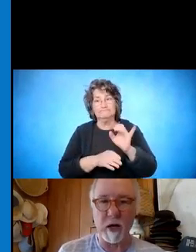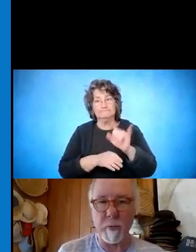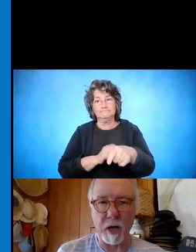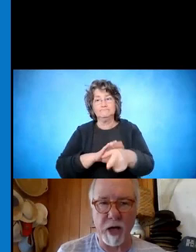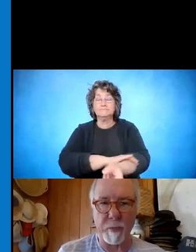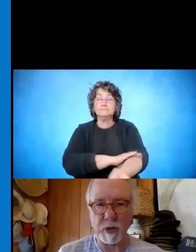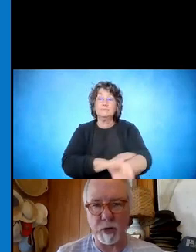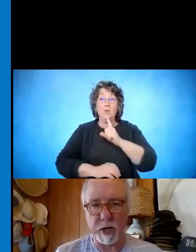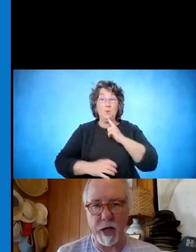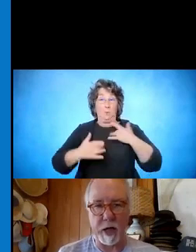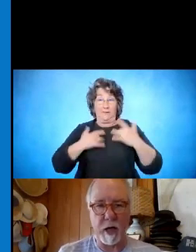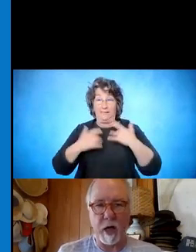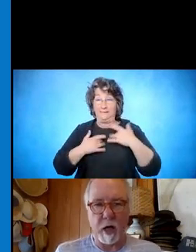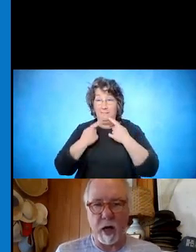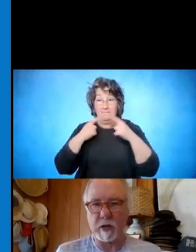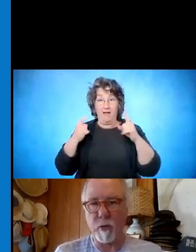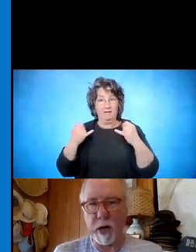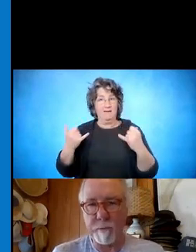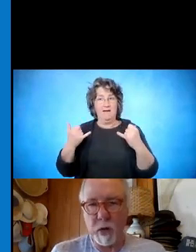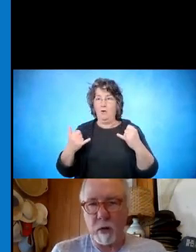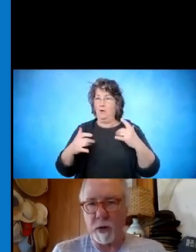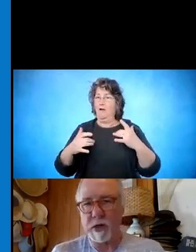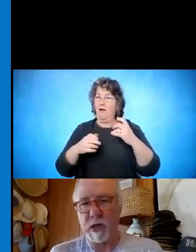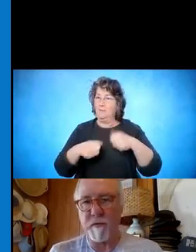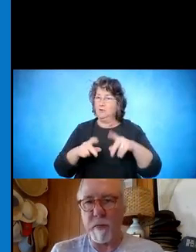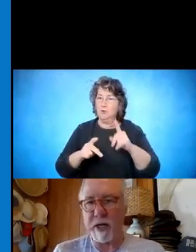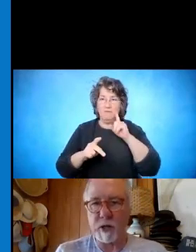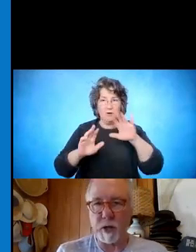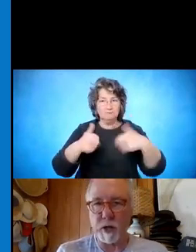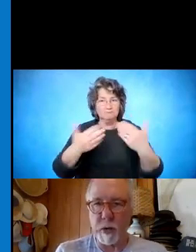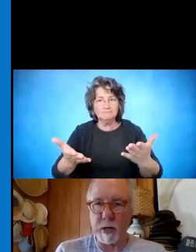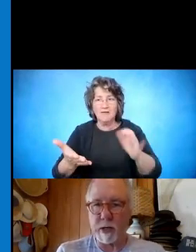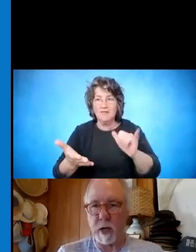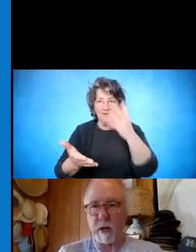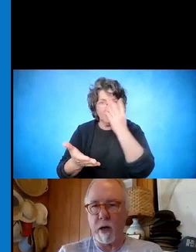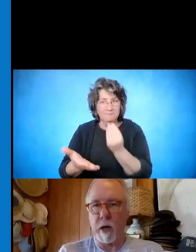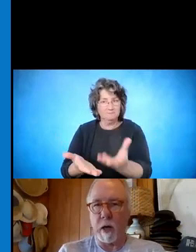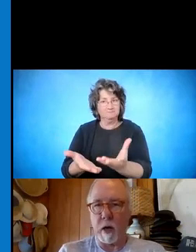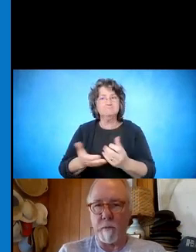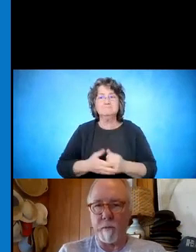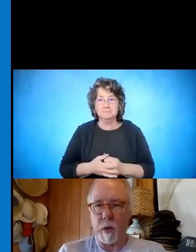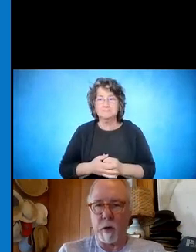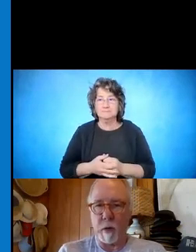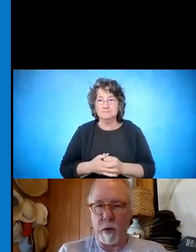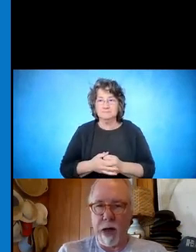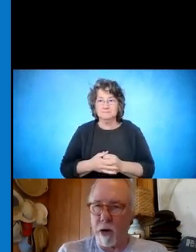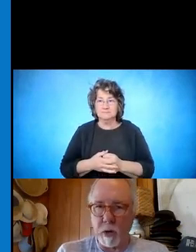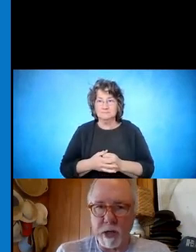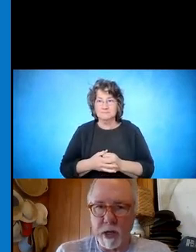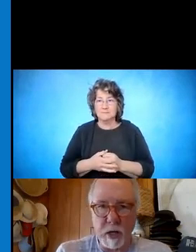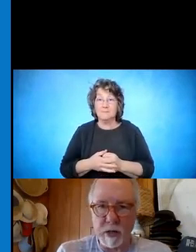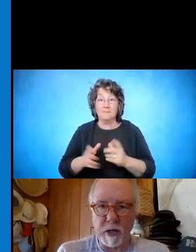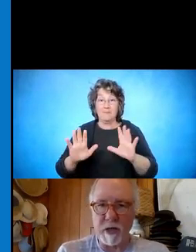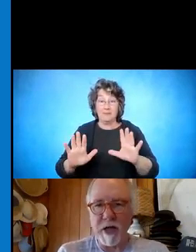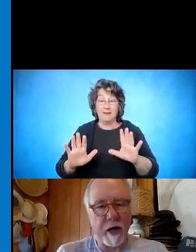really excited about the opportunity today to bring bring this information to you. And not